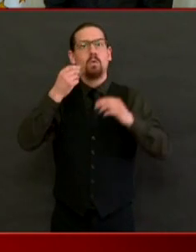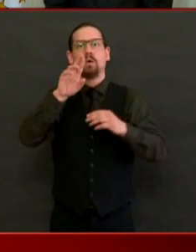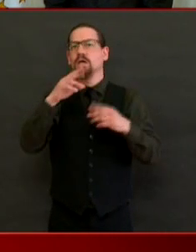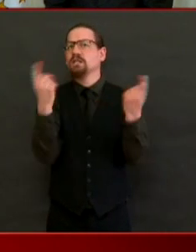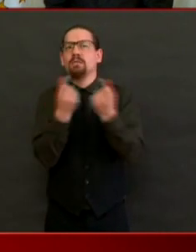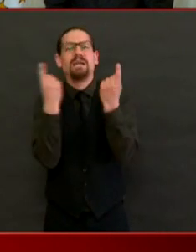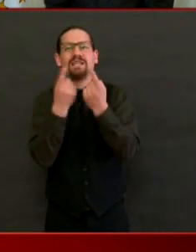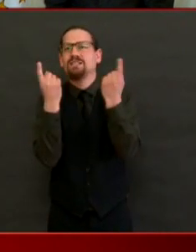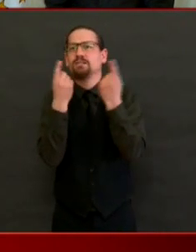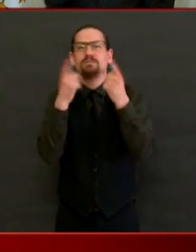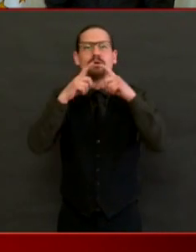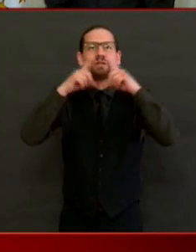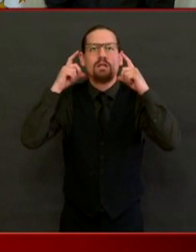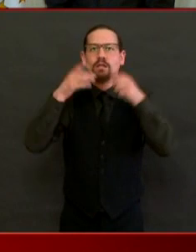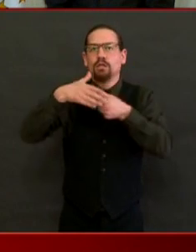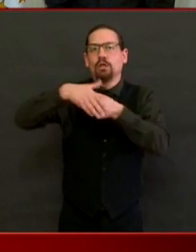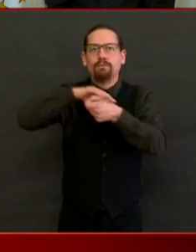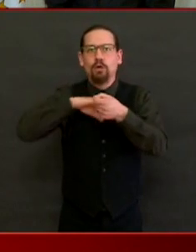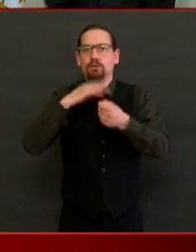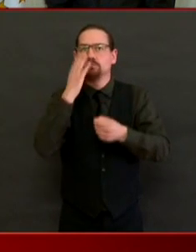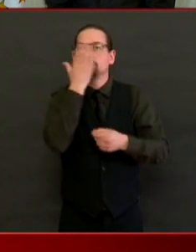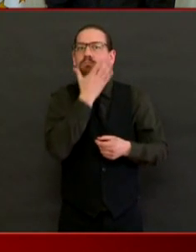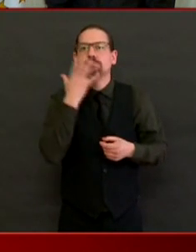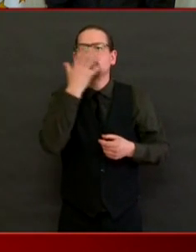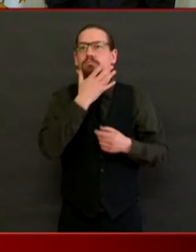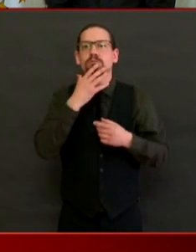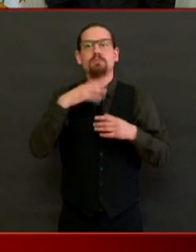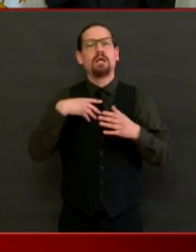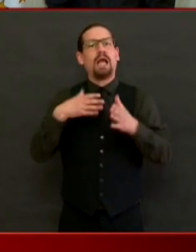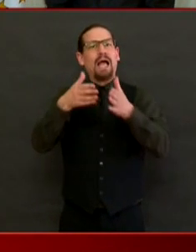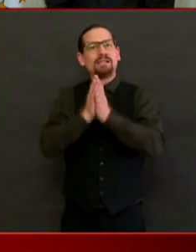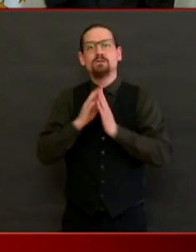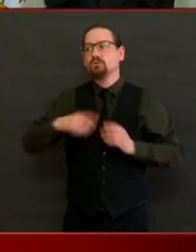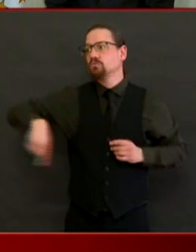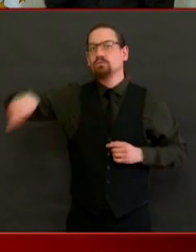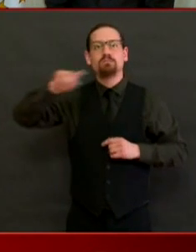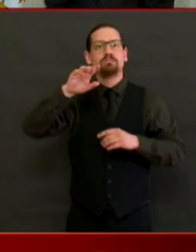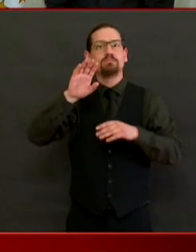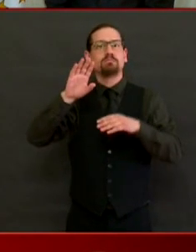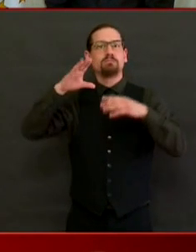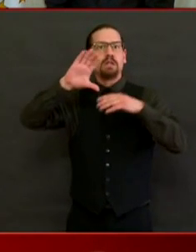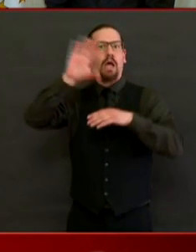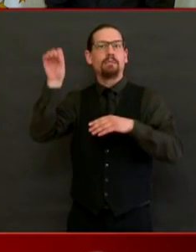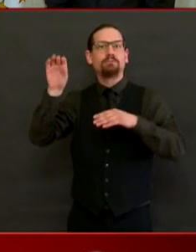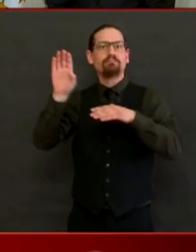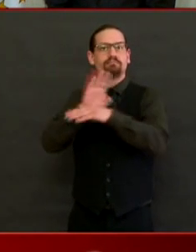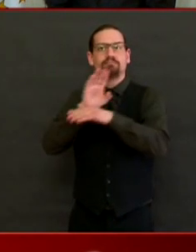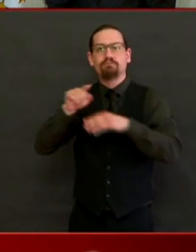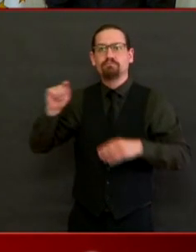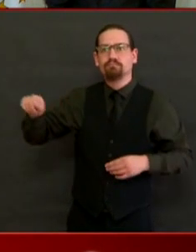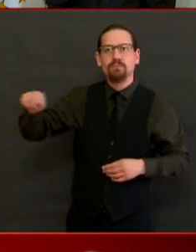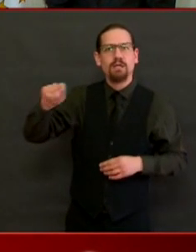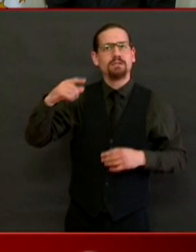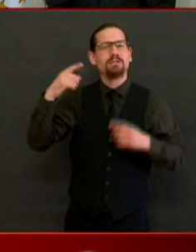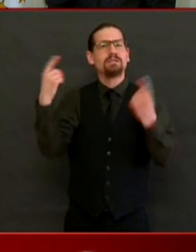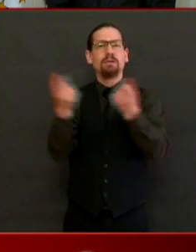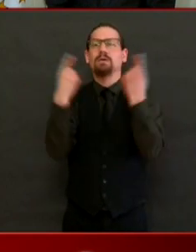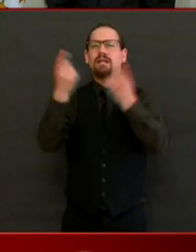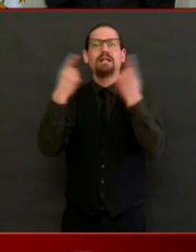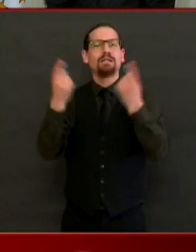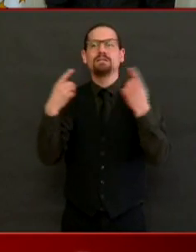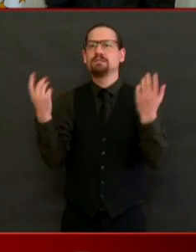employers and retail operations or any business that's open,